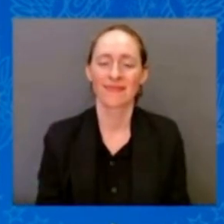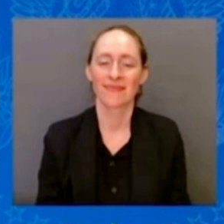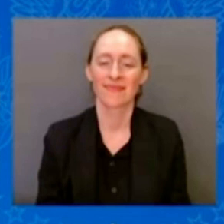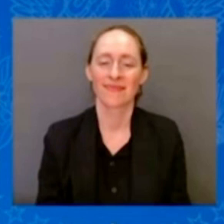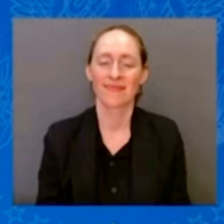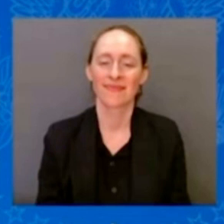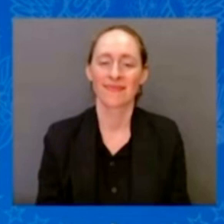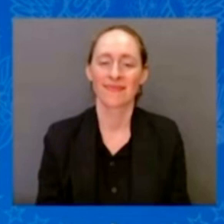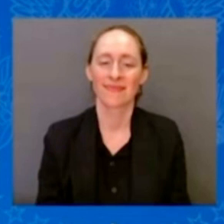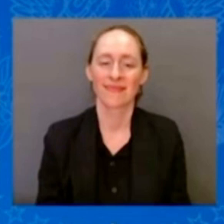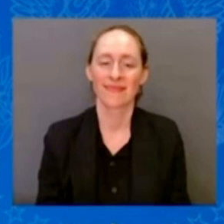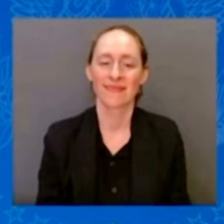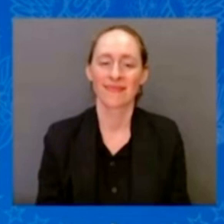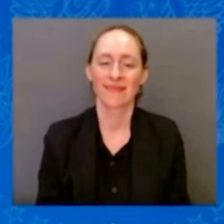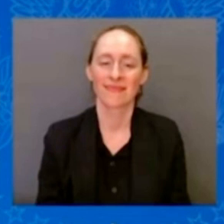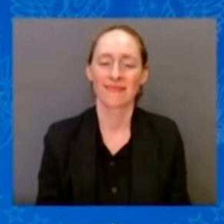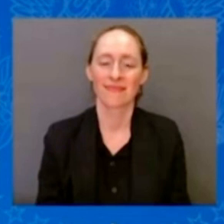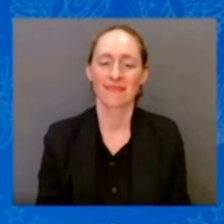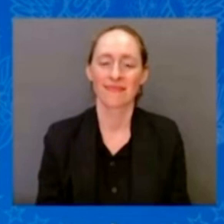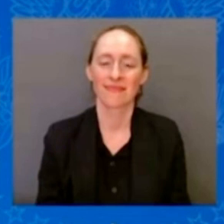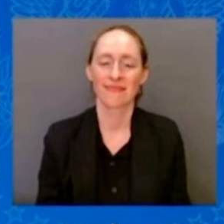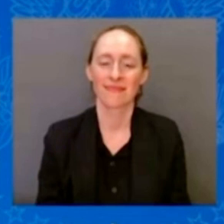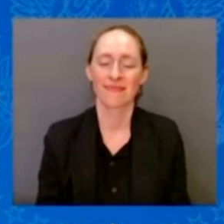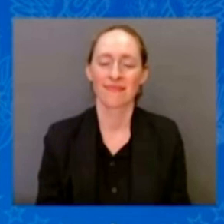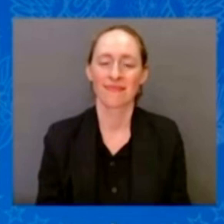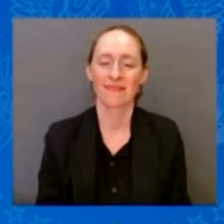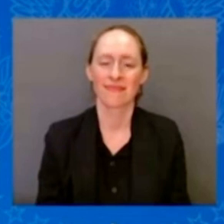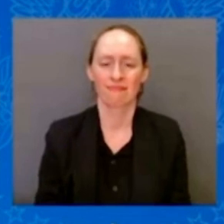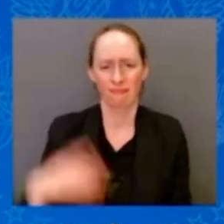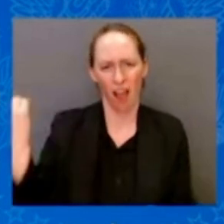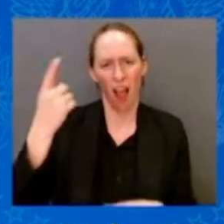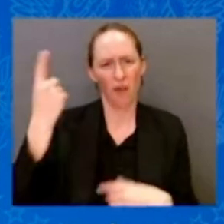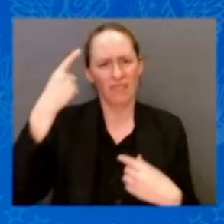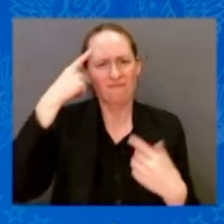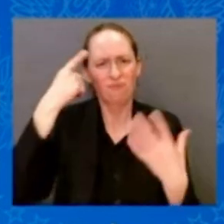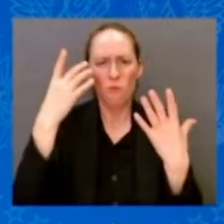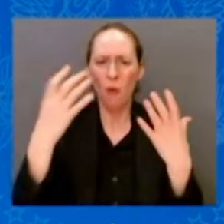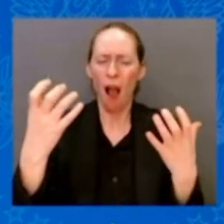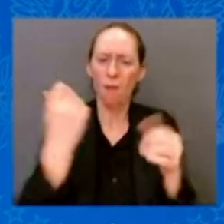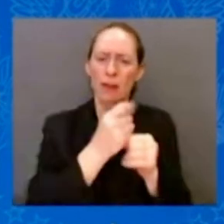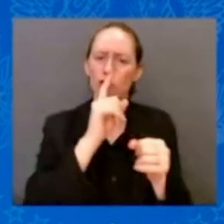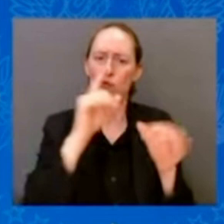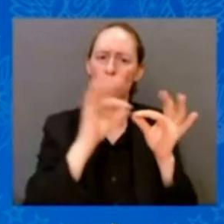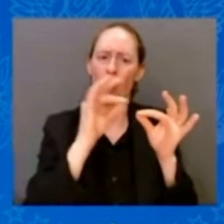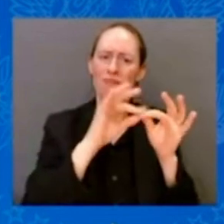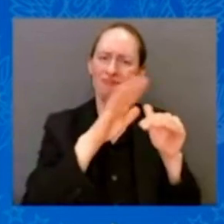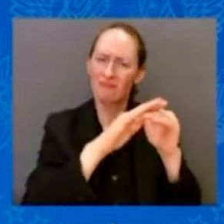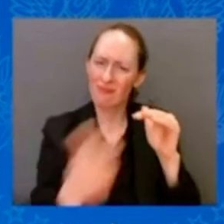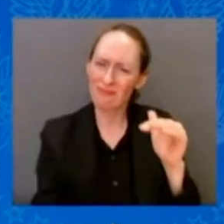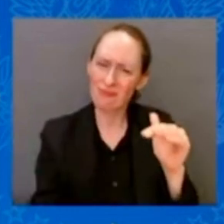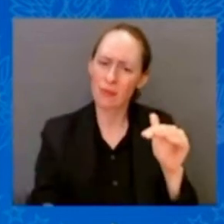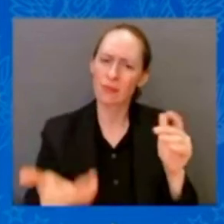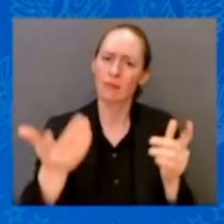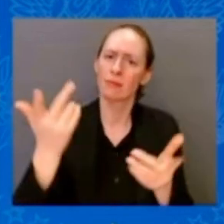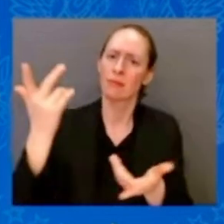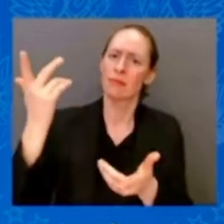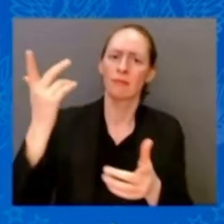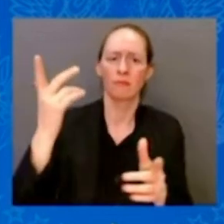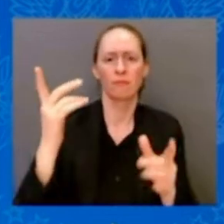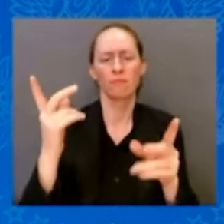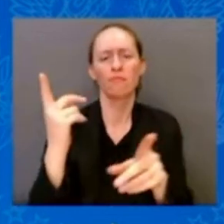care for people like me, and like you. Last year, he took on Pharma and